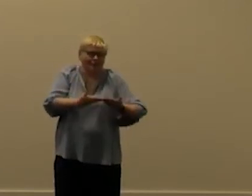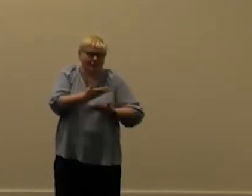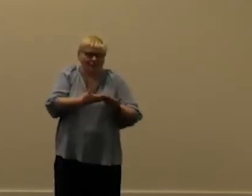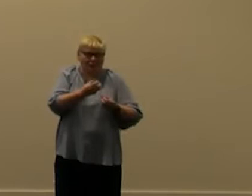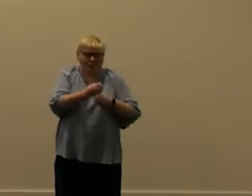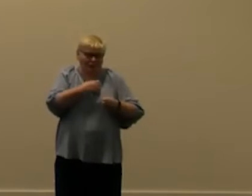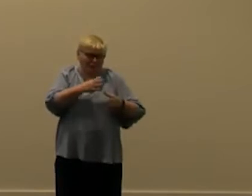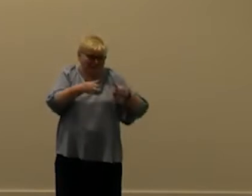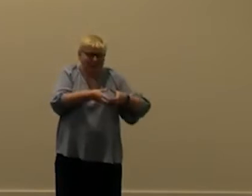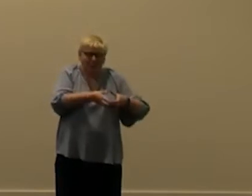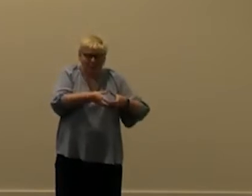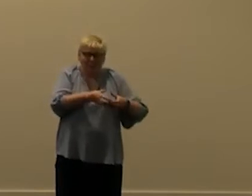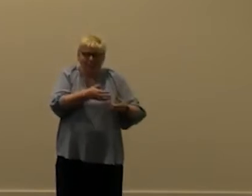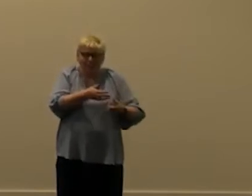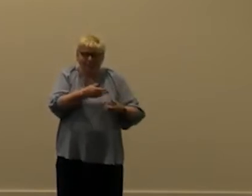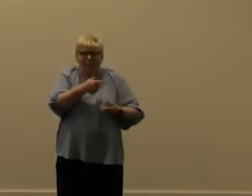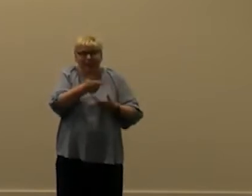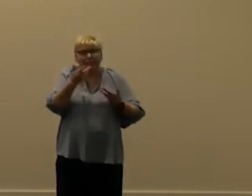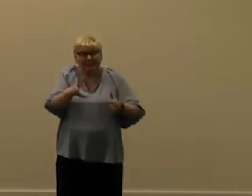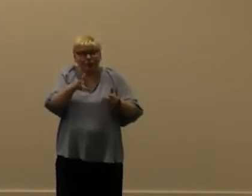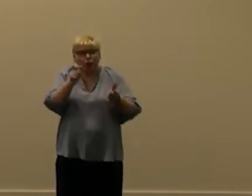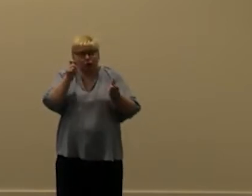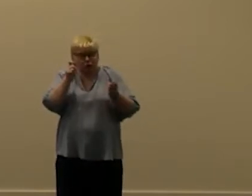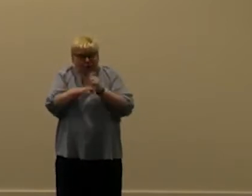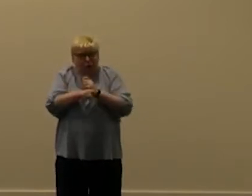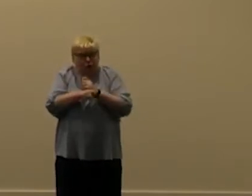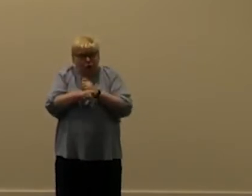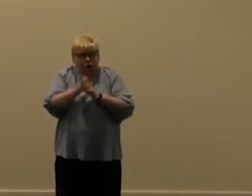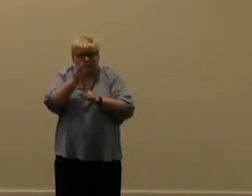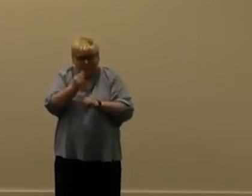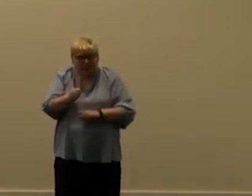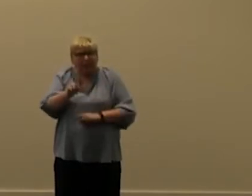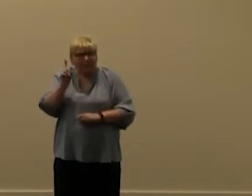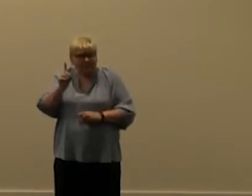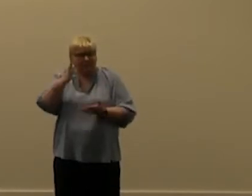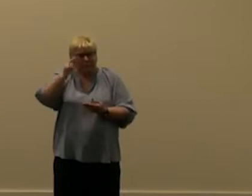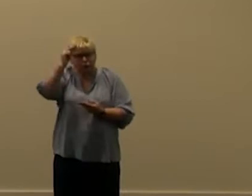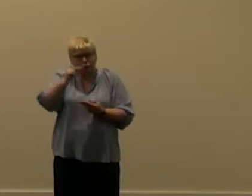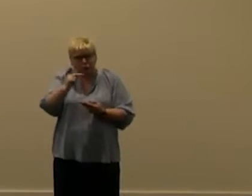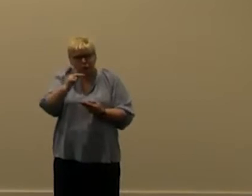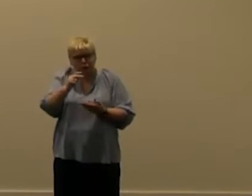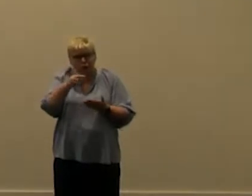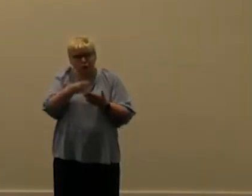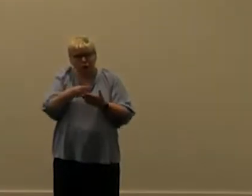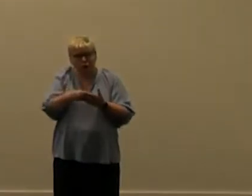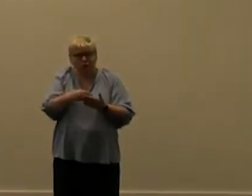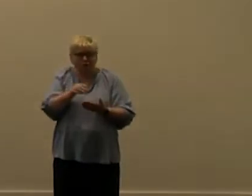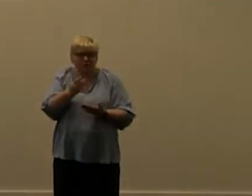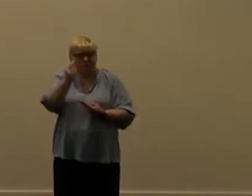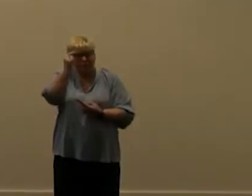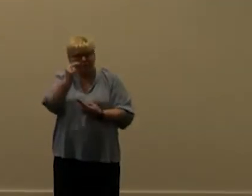product team and they did change some of this they reduced the cost of about a fifth